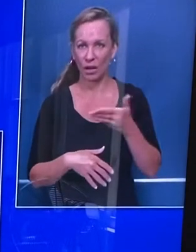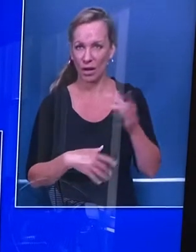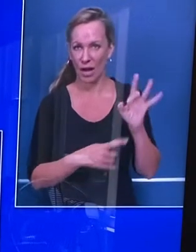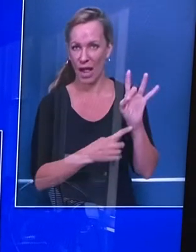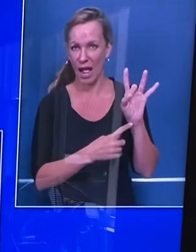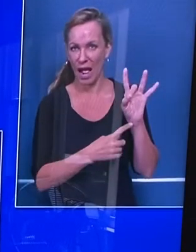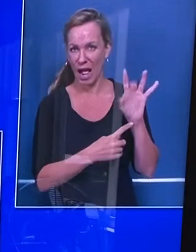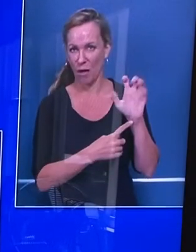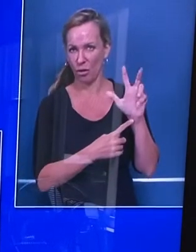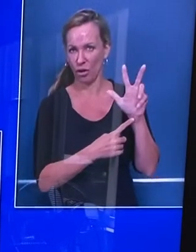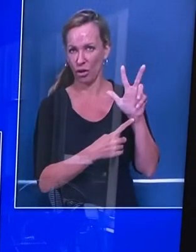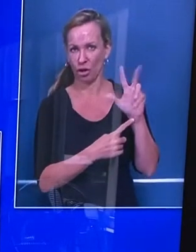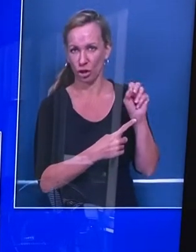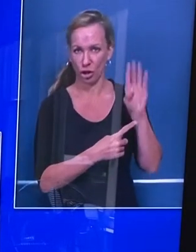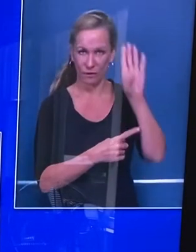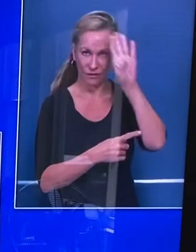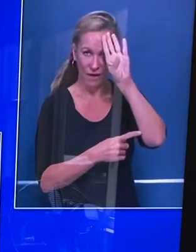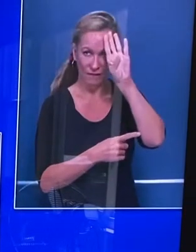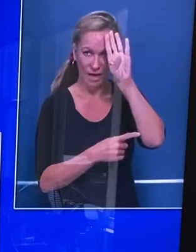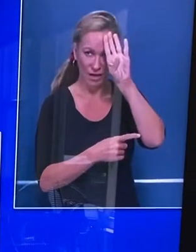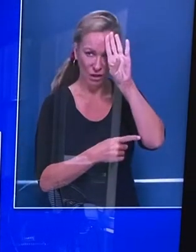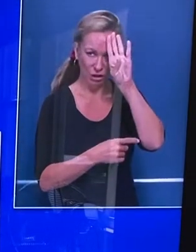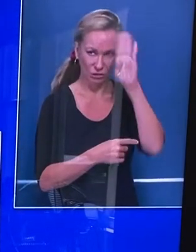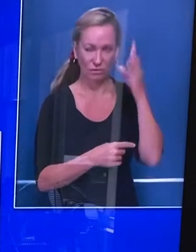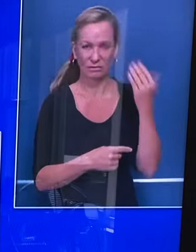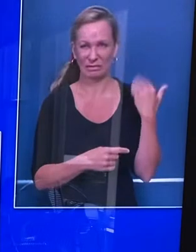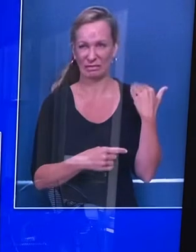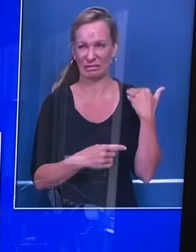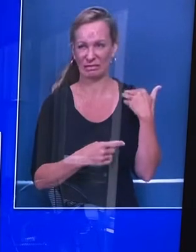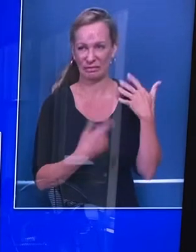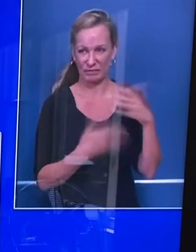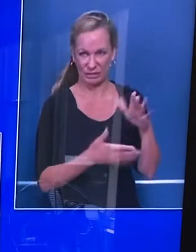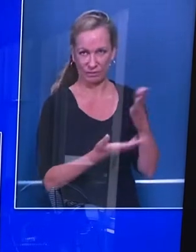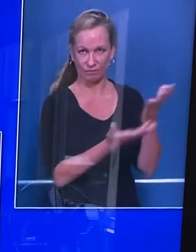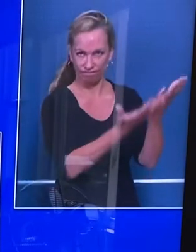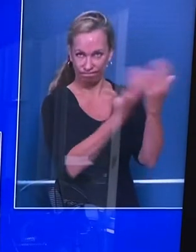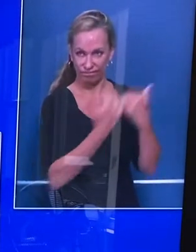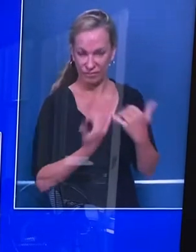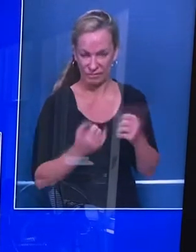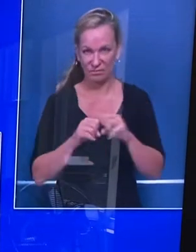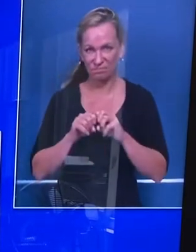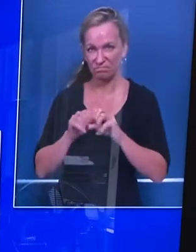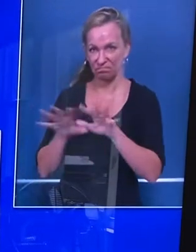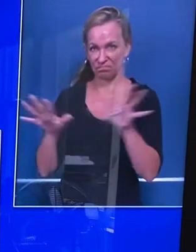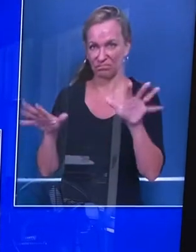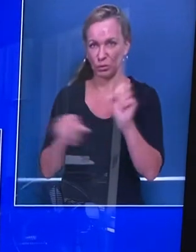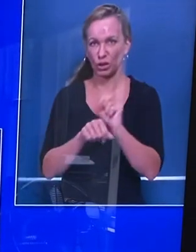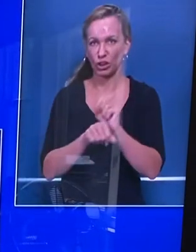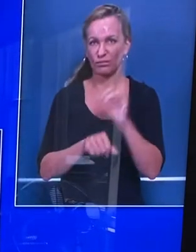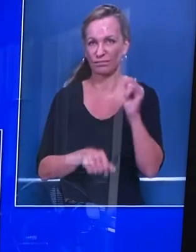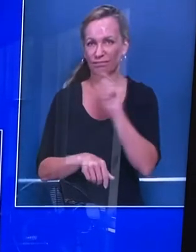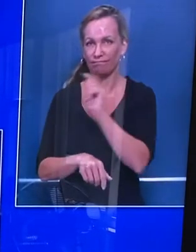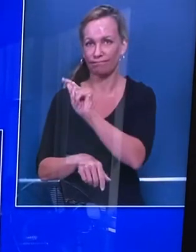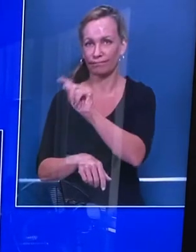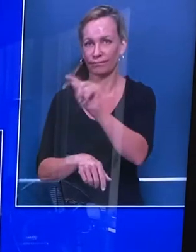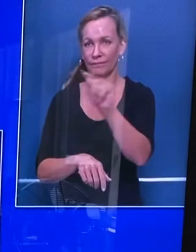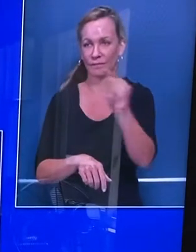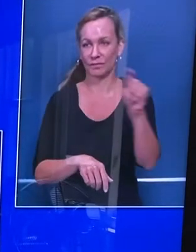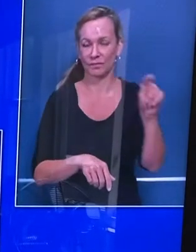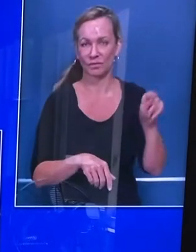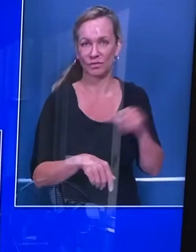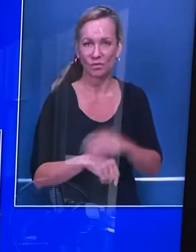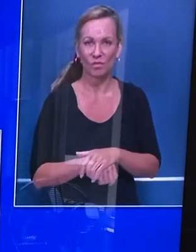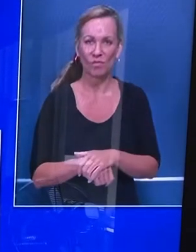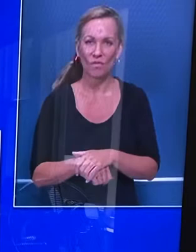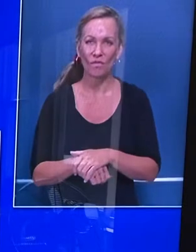already now are out on the lines. But we had put together new sheltering protocols. put together new protocols in terms